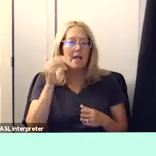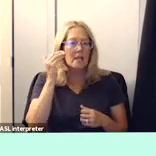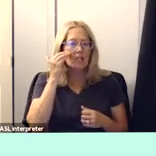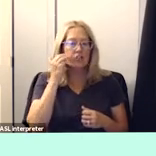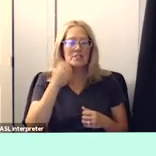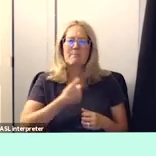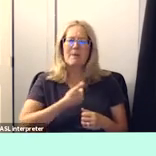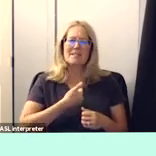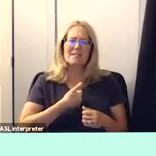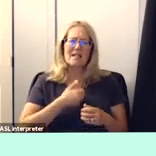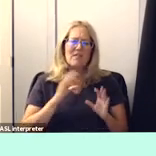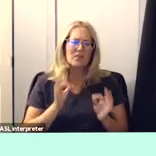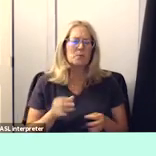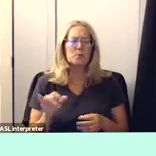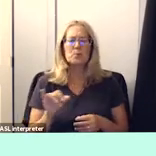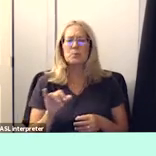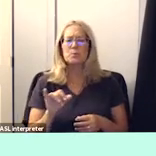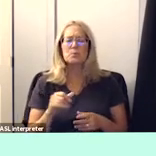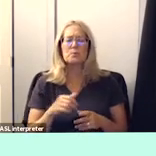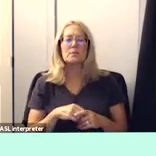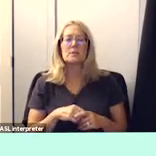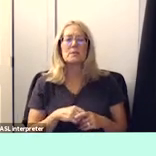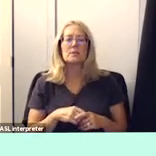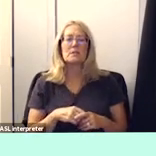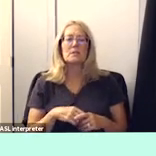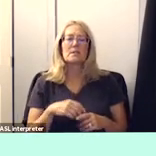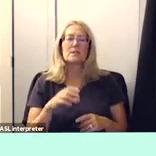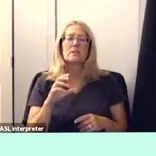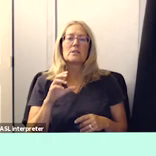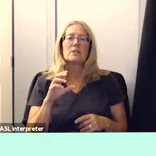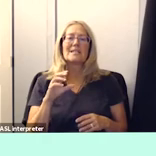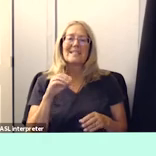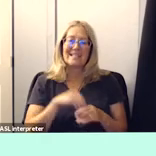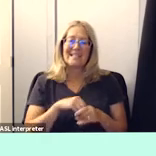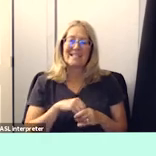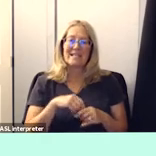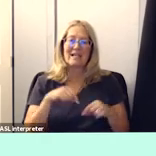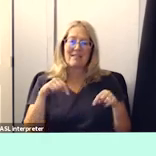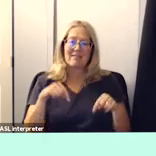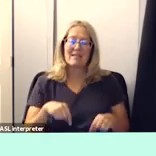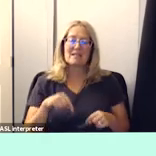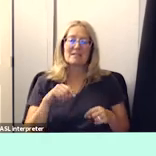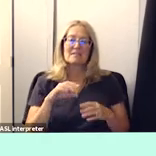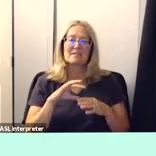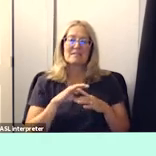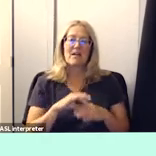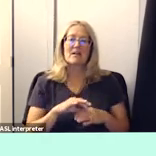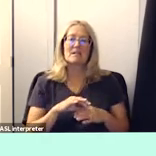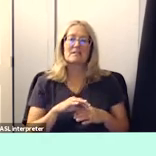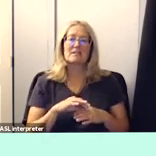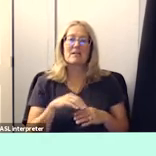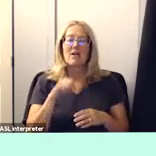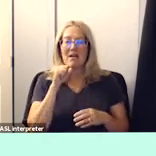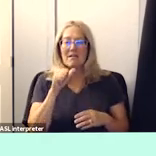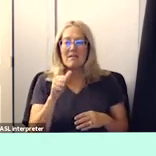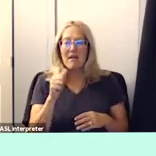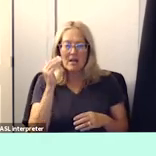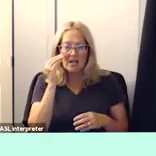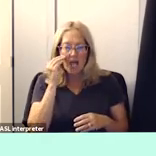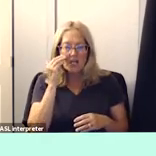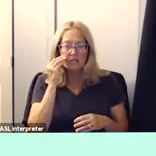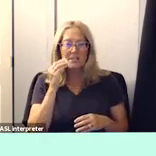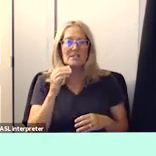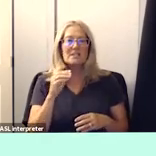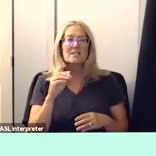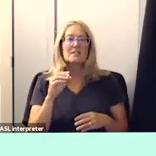absolutely um so in this context um unconscious or or implicit bias is